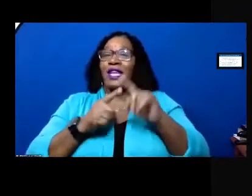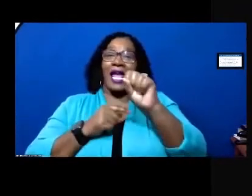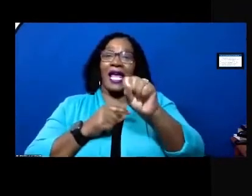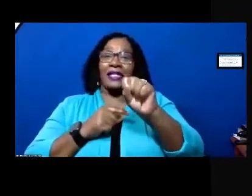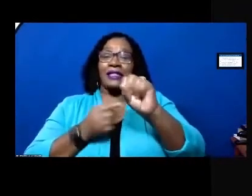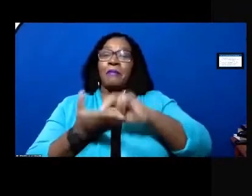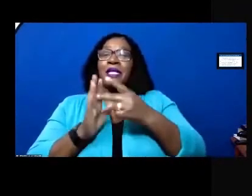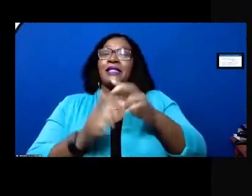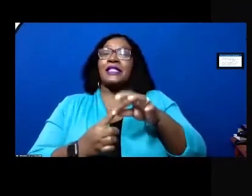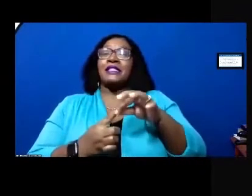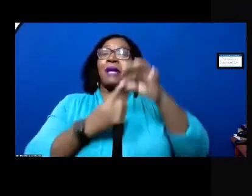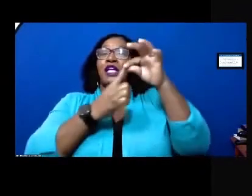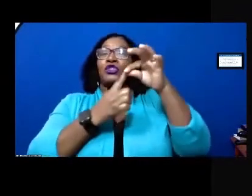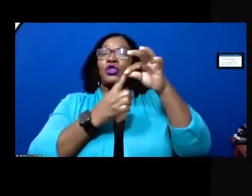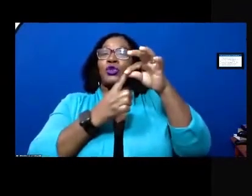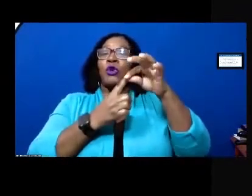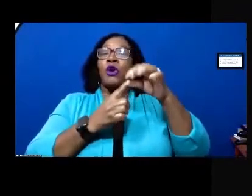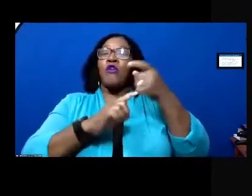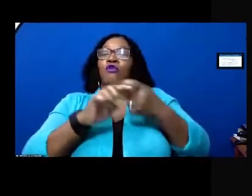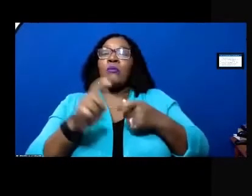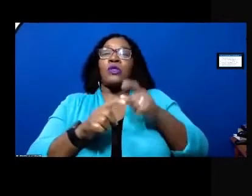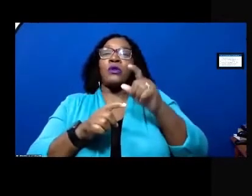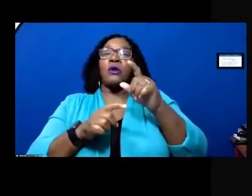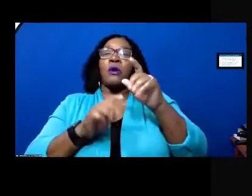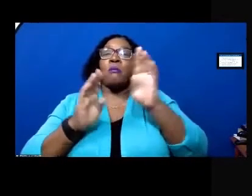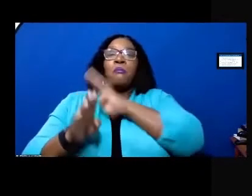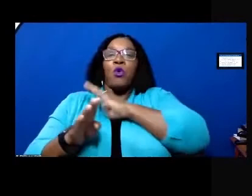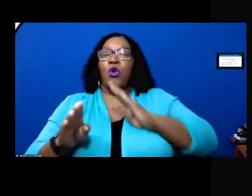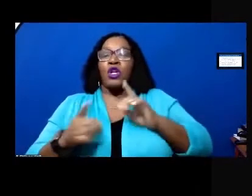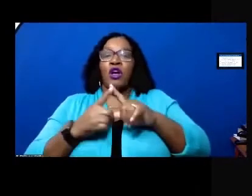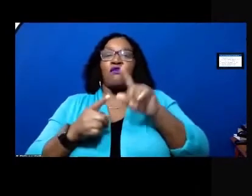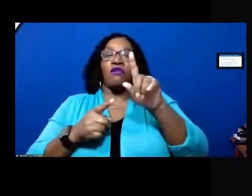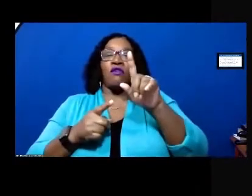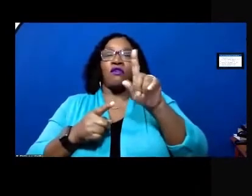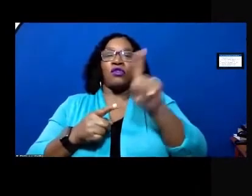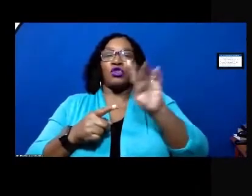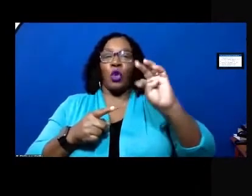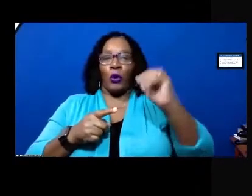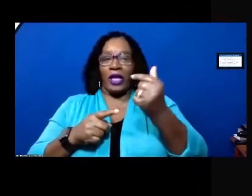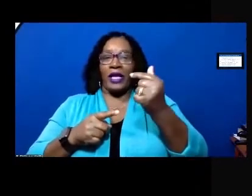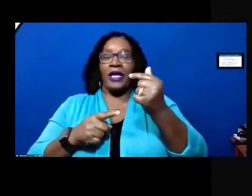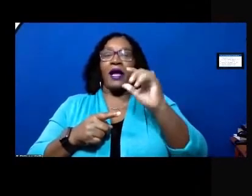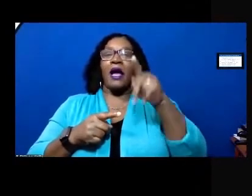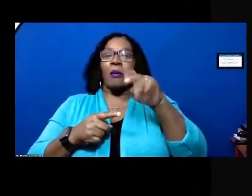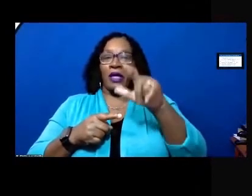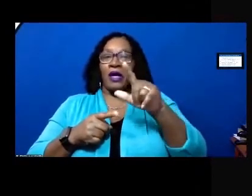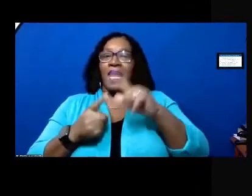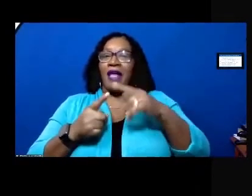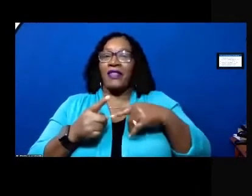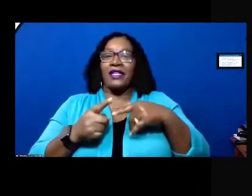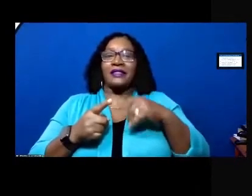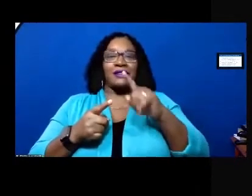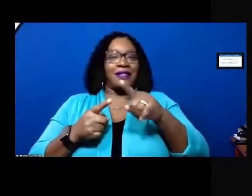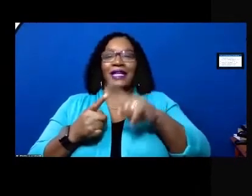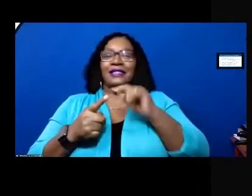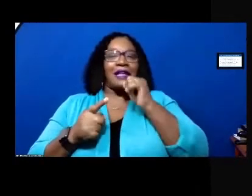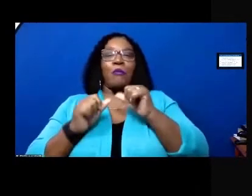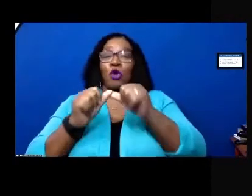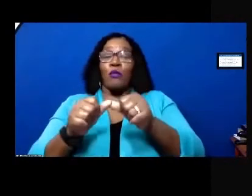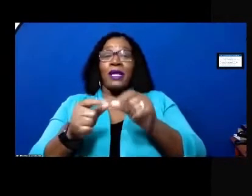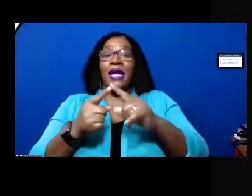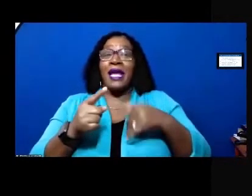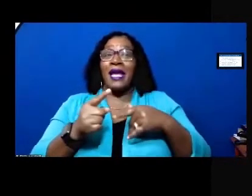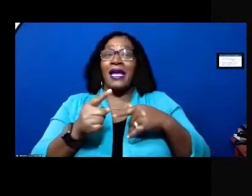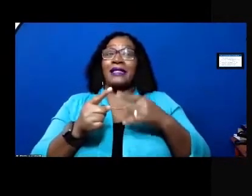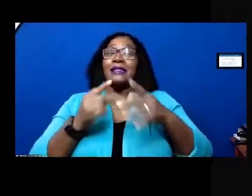exception from the board of zoning appeals and if it's blank it means it's not permitted in addition for commercial